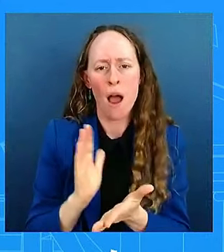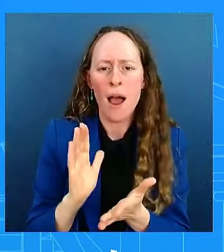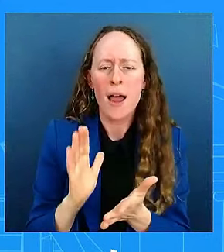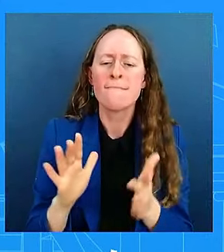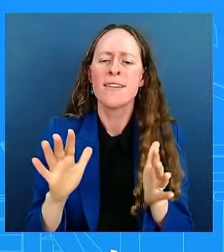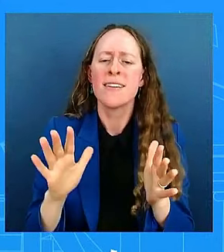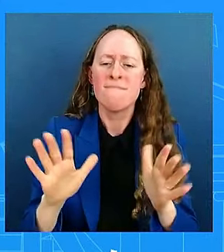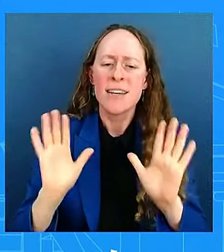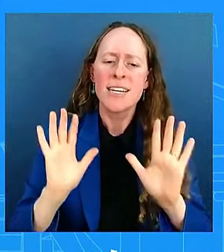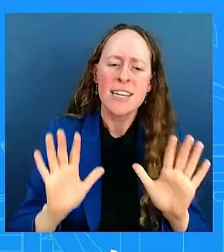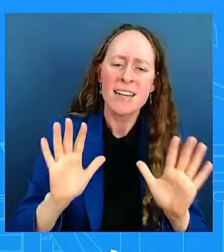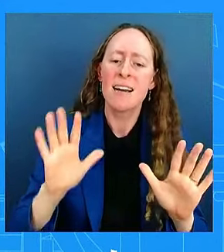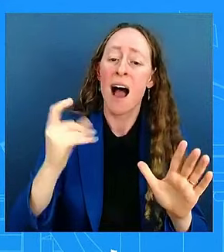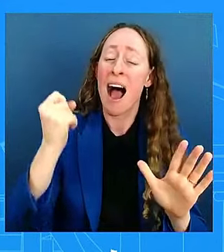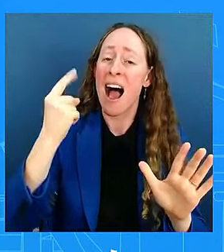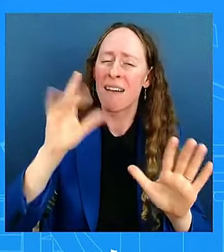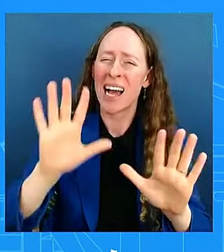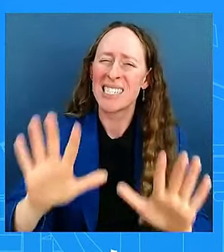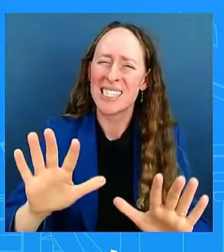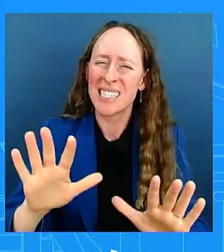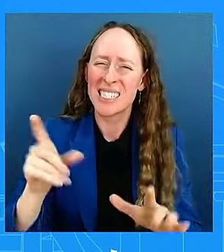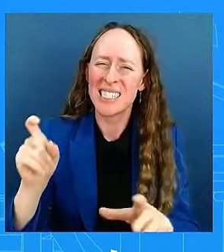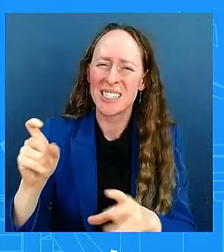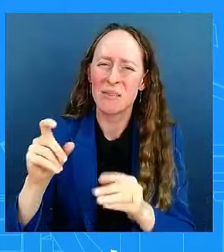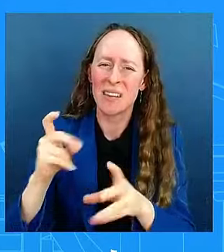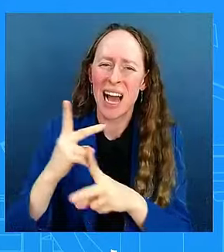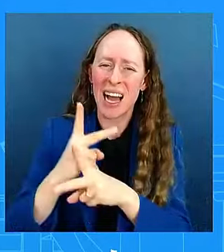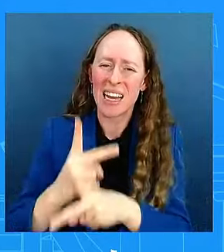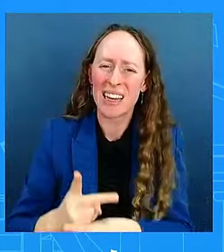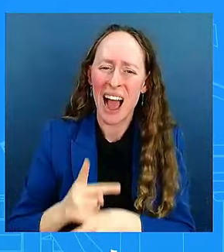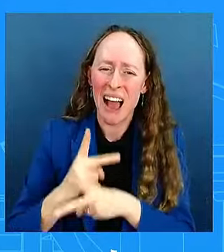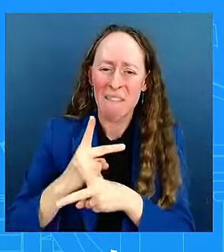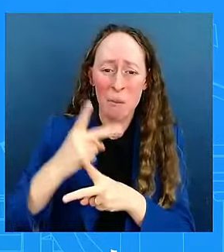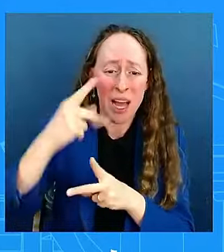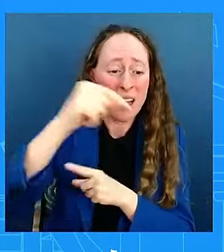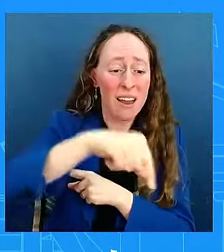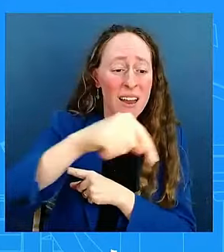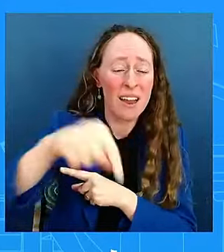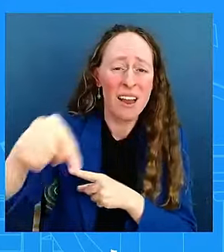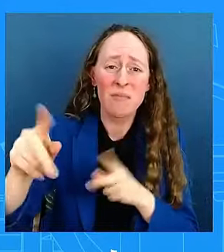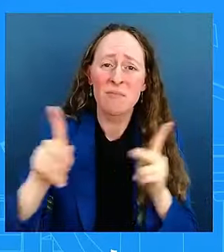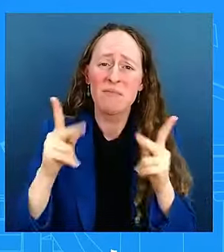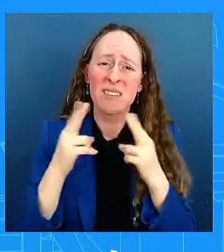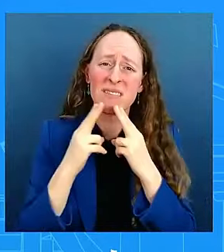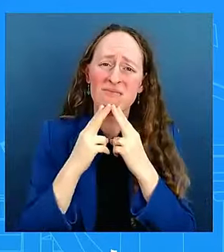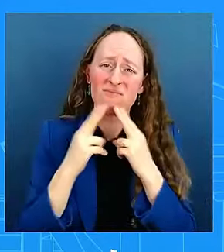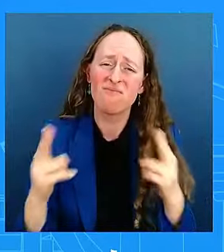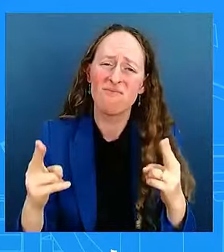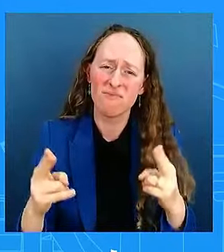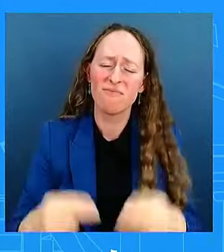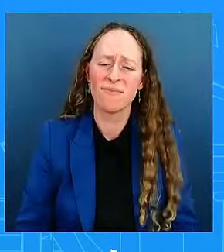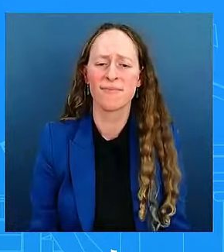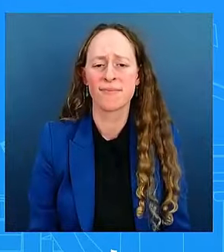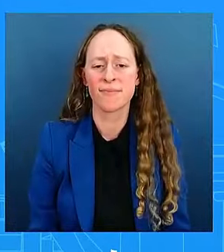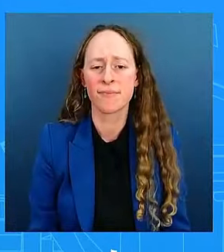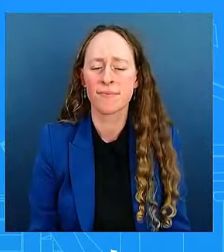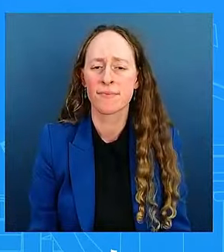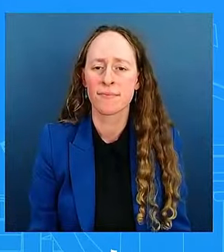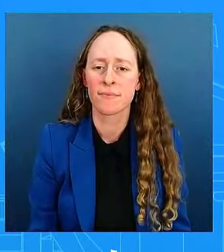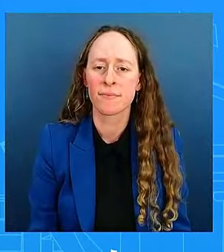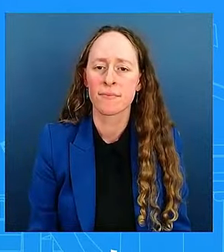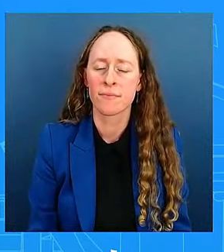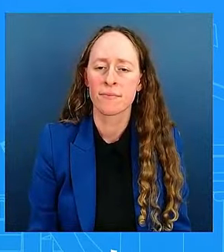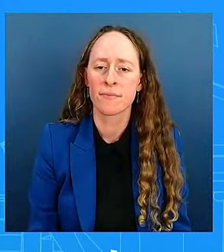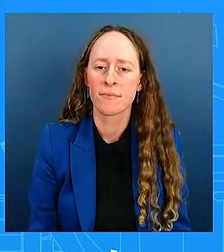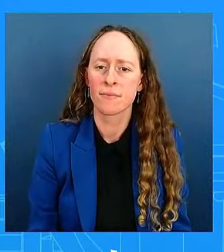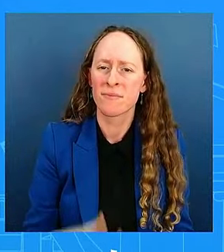about dealing with civilian casualties. So how should they respond? You expressed concerns about attacks on Iranian oil facilities. How should they respond? That's between